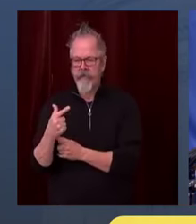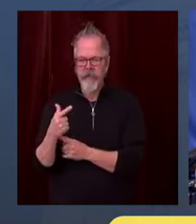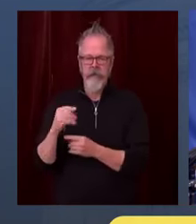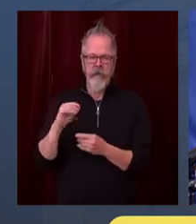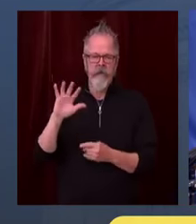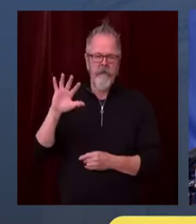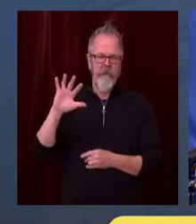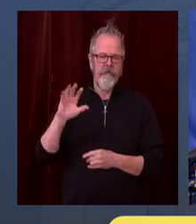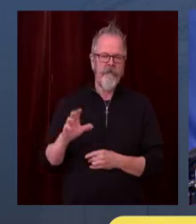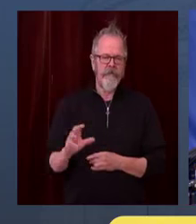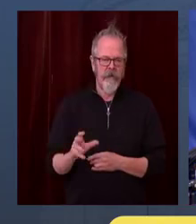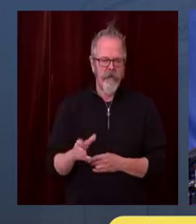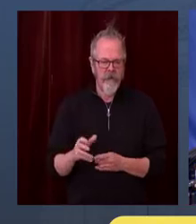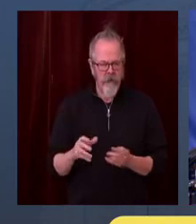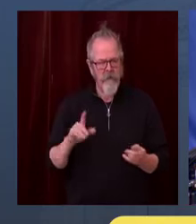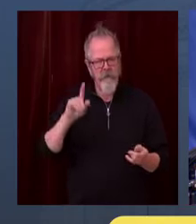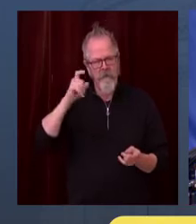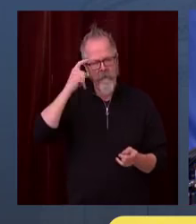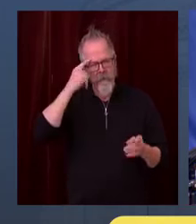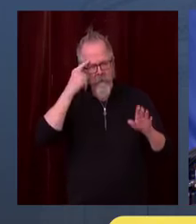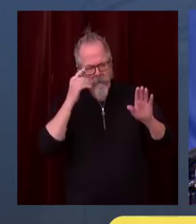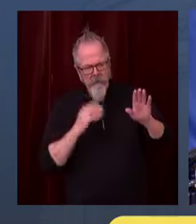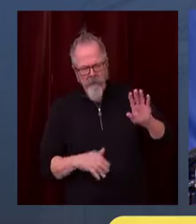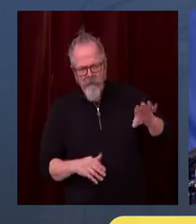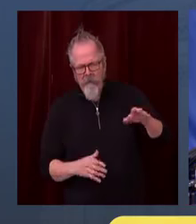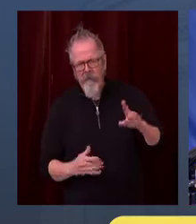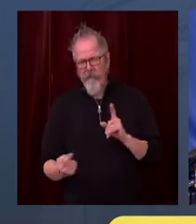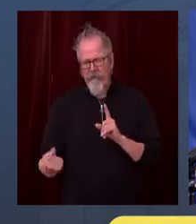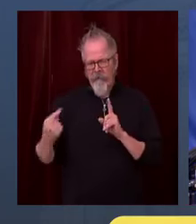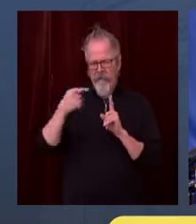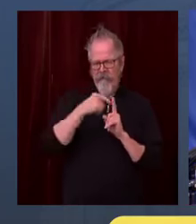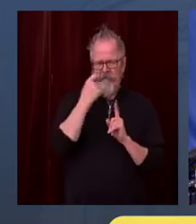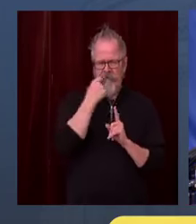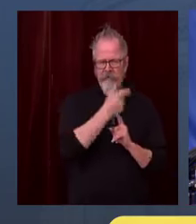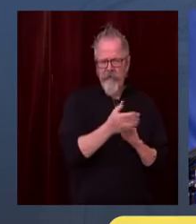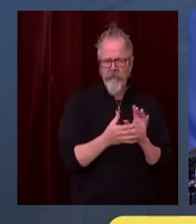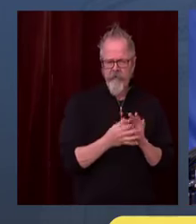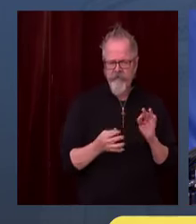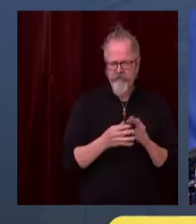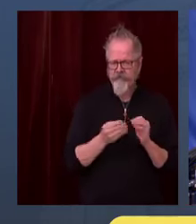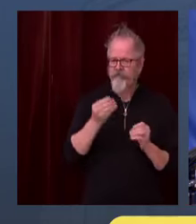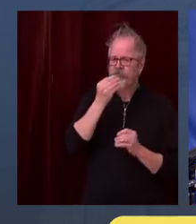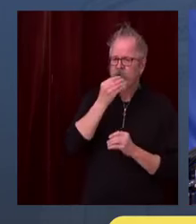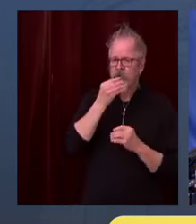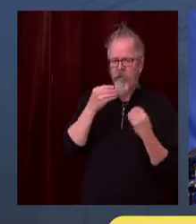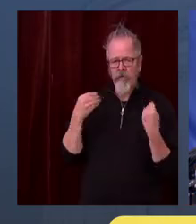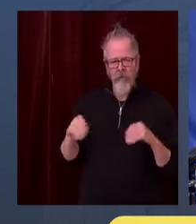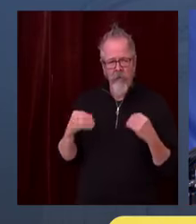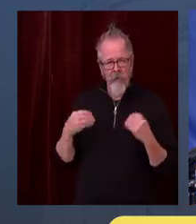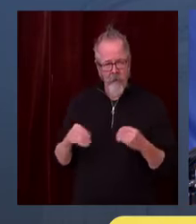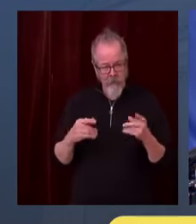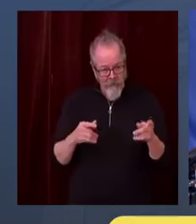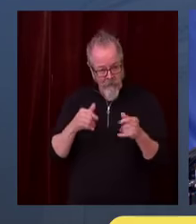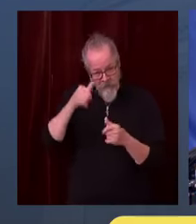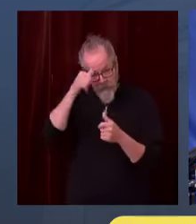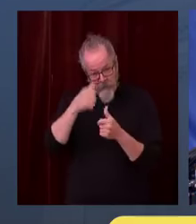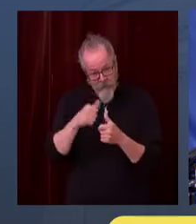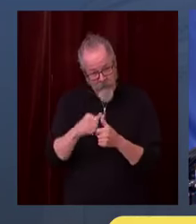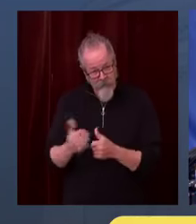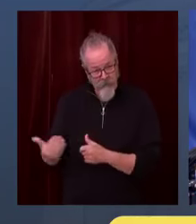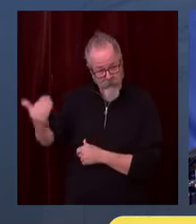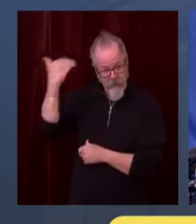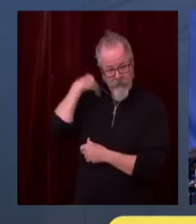back to the issue regarding grocery stores. You know, back in the spring, we saw long lines outside the stores, and